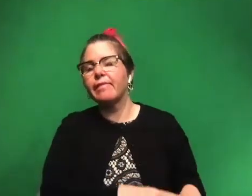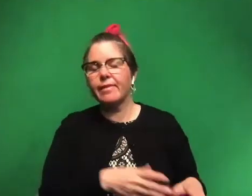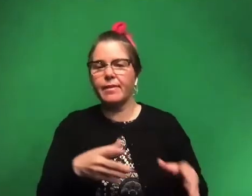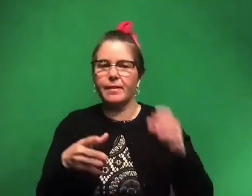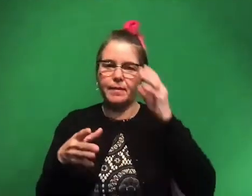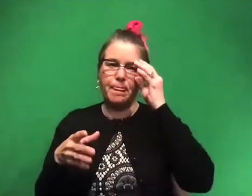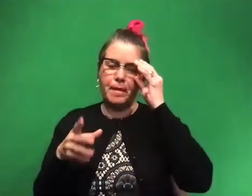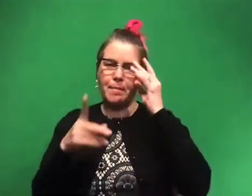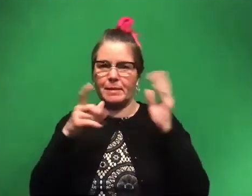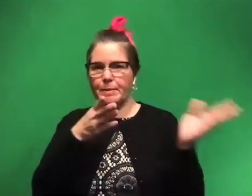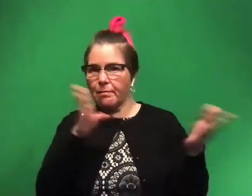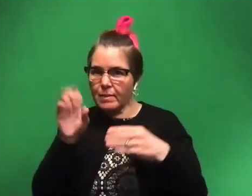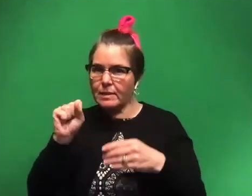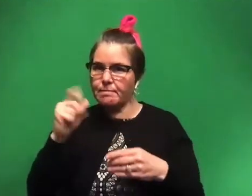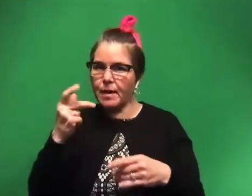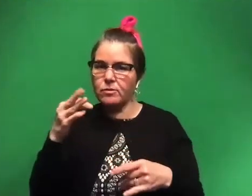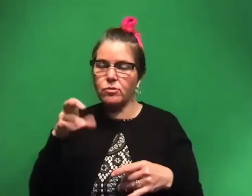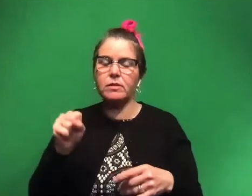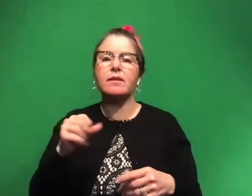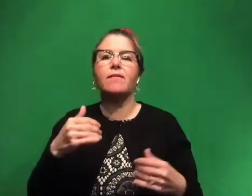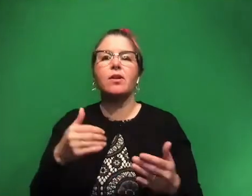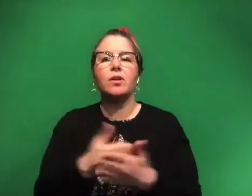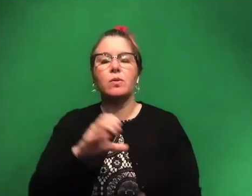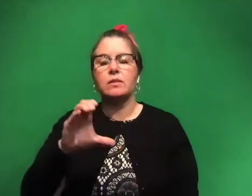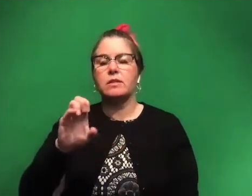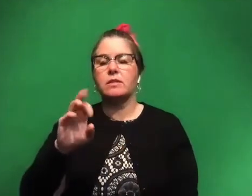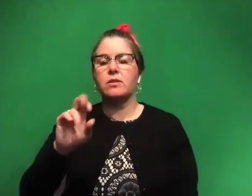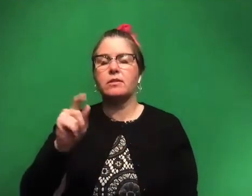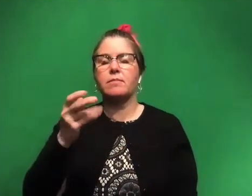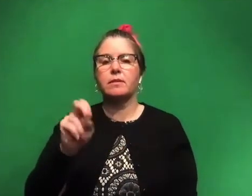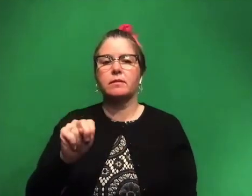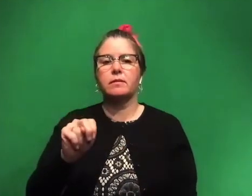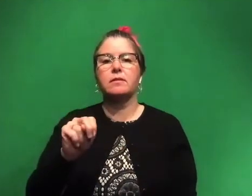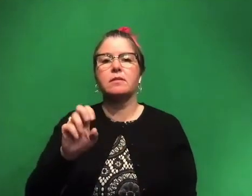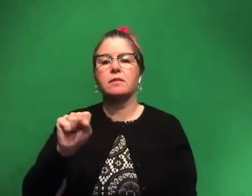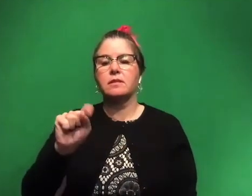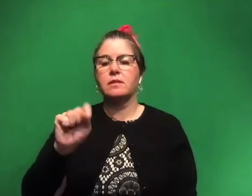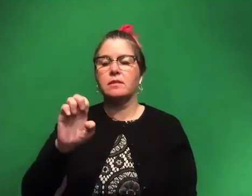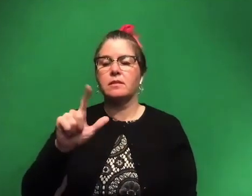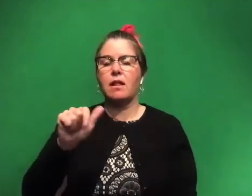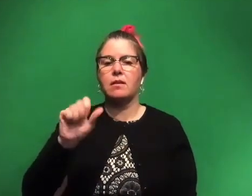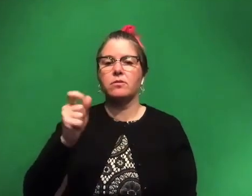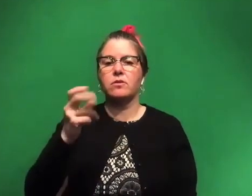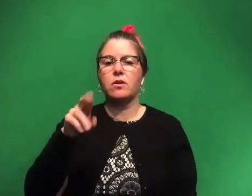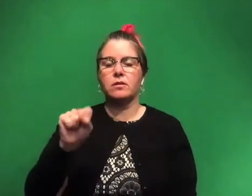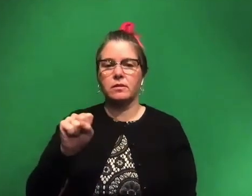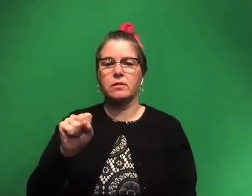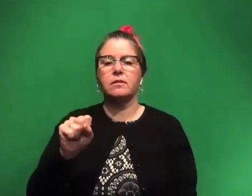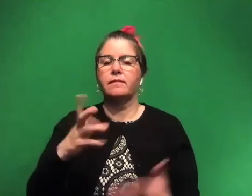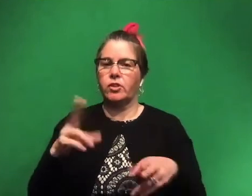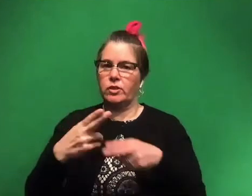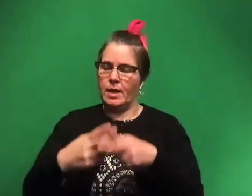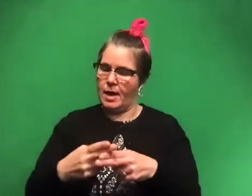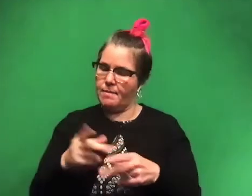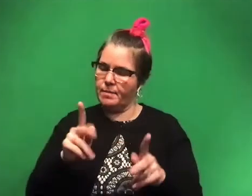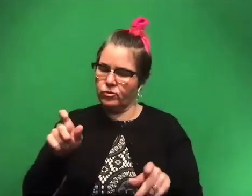Spinosaurus. There's also a new Ceratopsian dinosaur called Stellosaurus that was named. And I think they should also